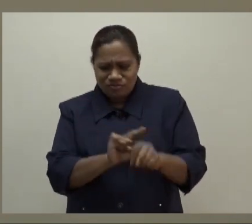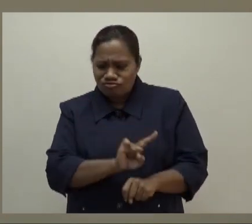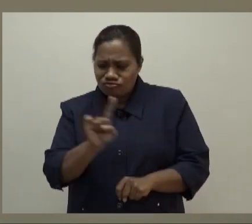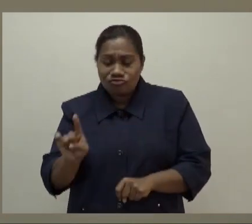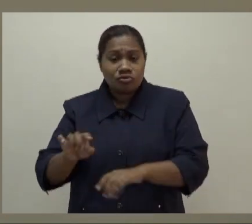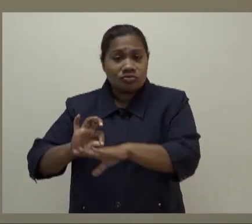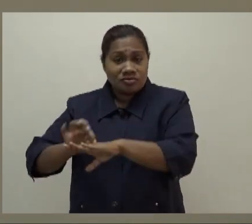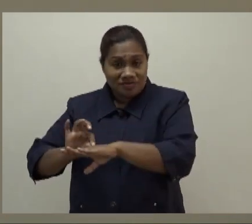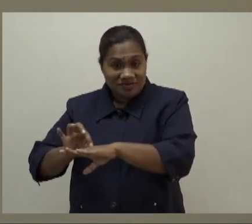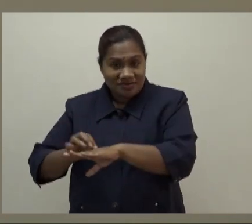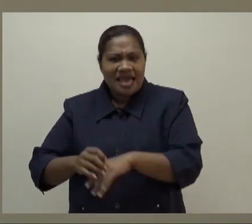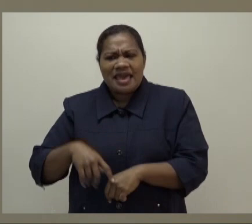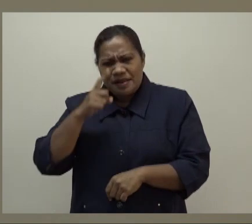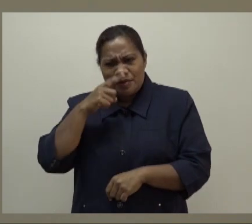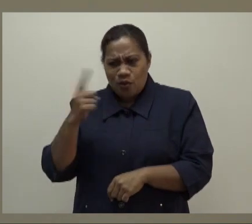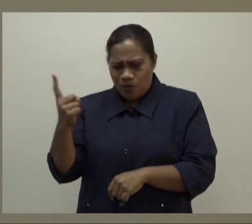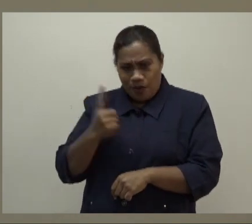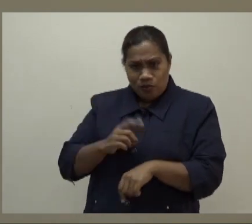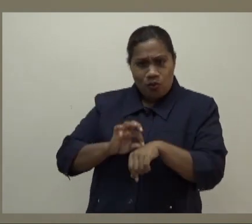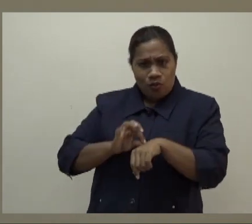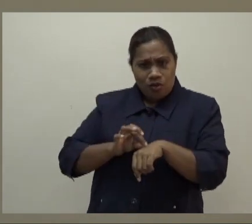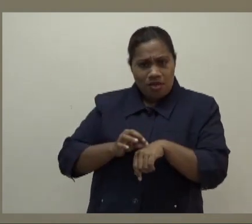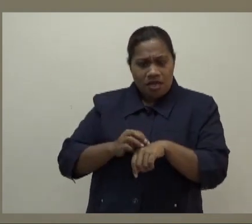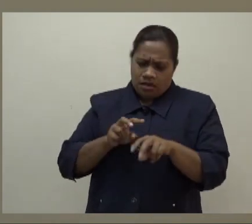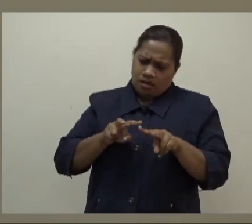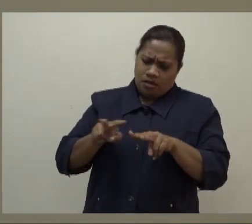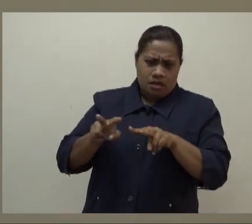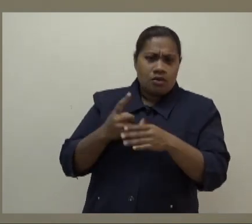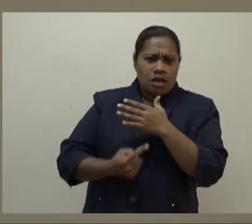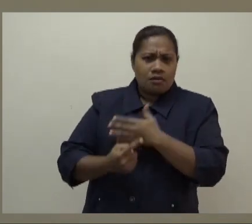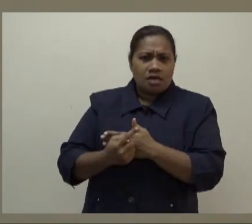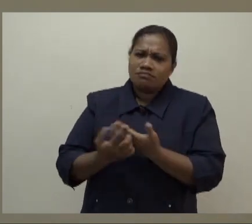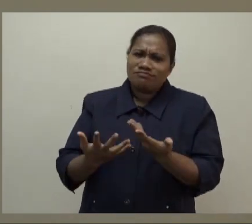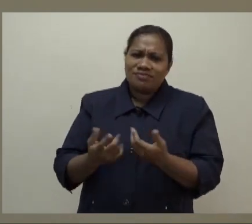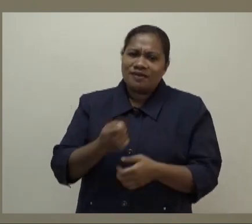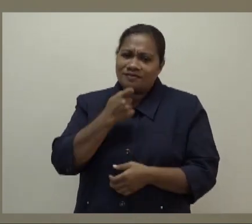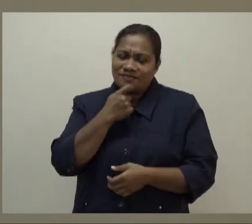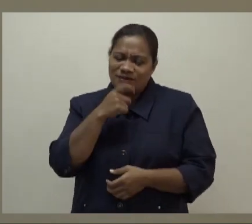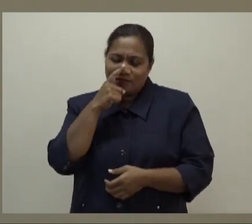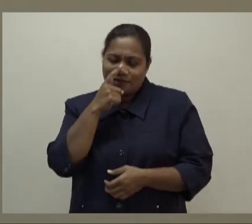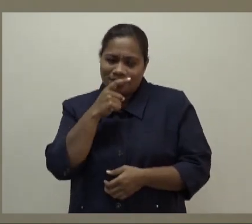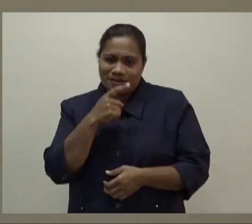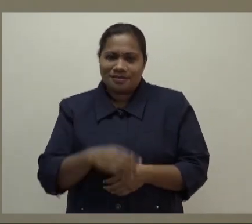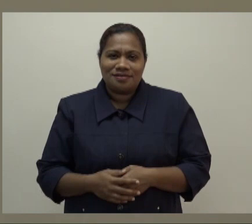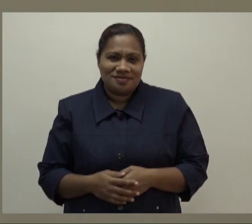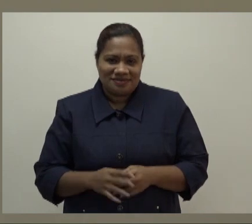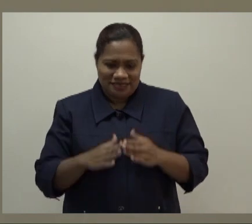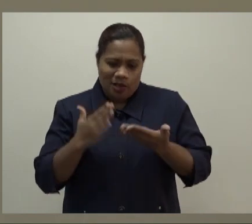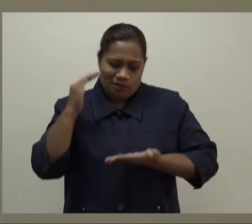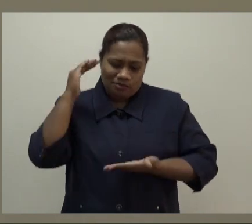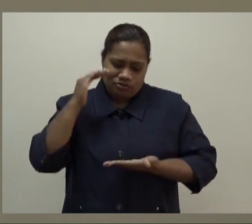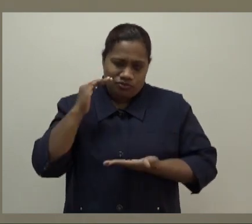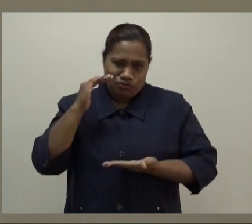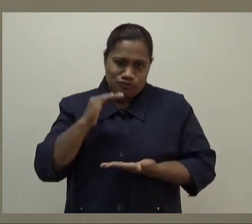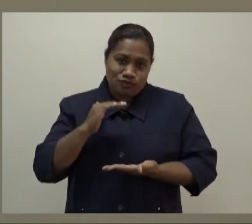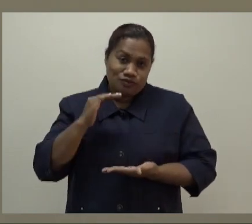even with the patients who are coming into the hospitals, we are beginning to see that there's less and less space taken up by a COVID, taken up by